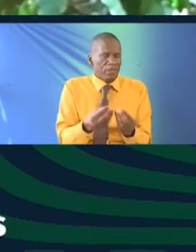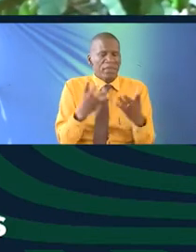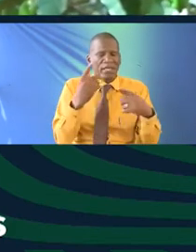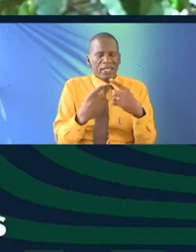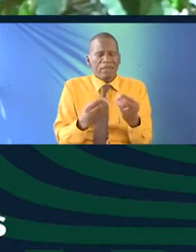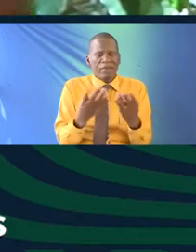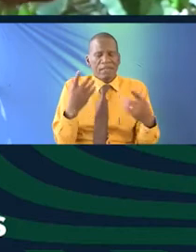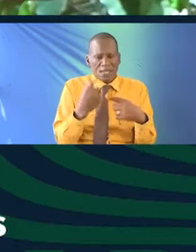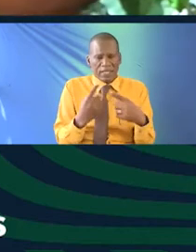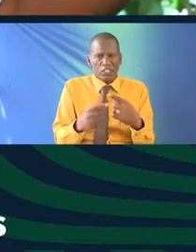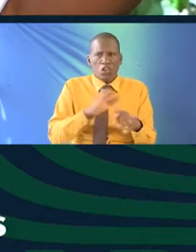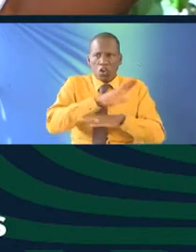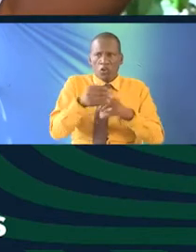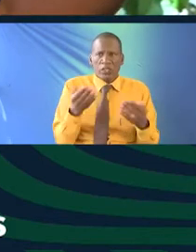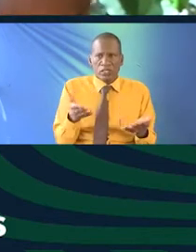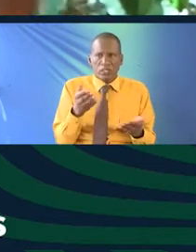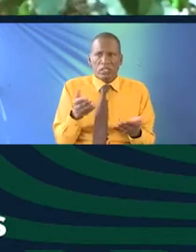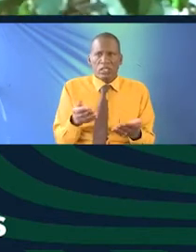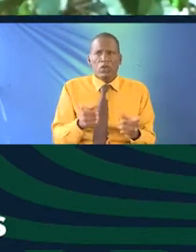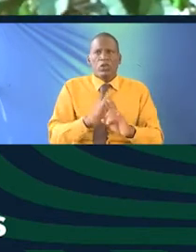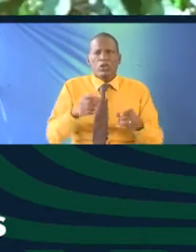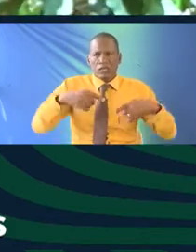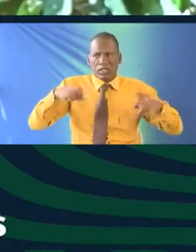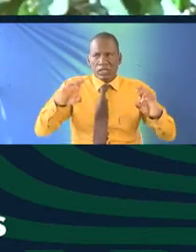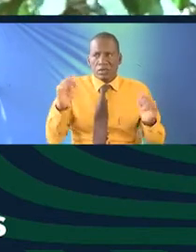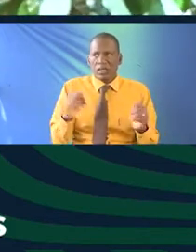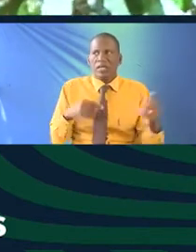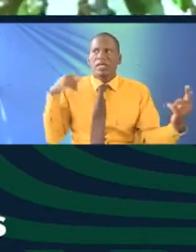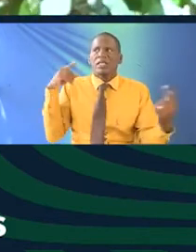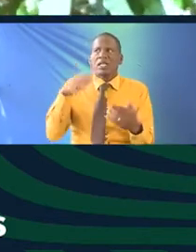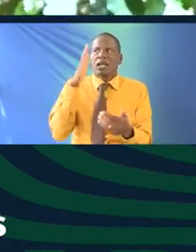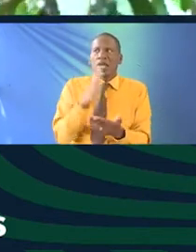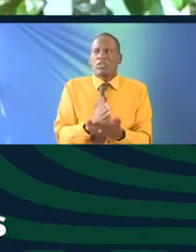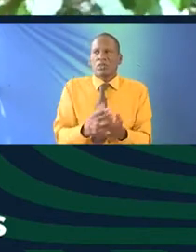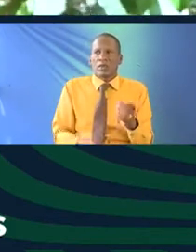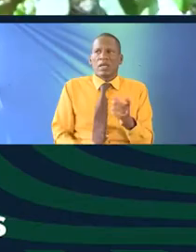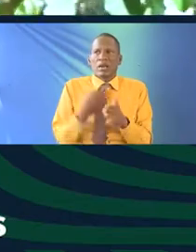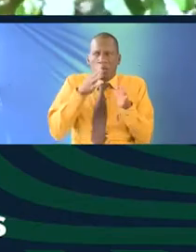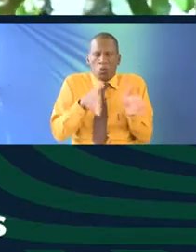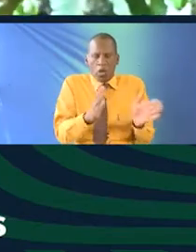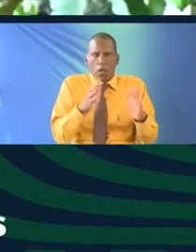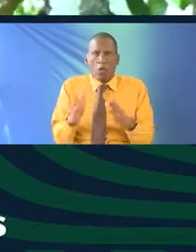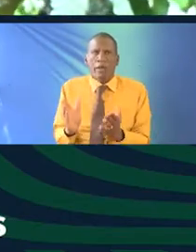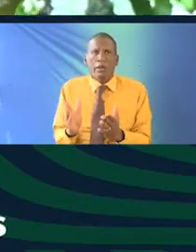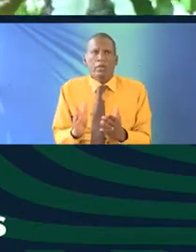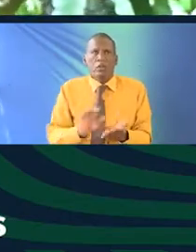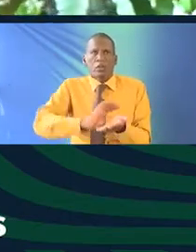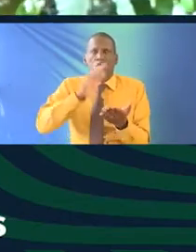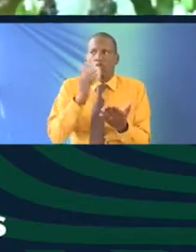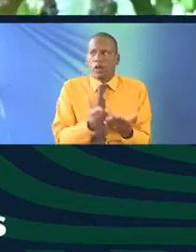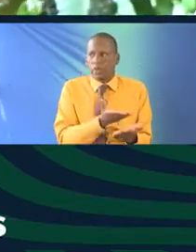many years and all these efforts will not really bear fruits unless we actually find the means and mechanism to